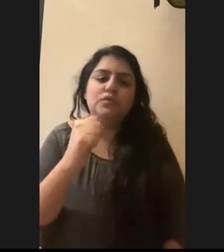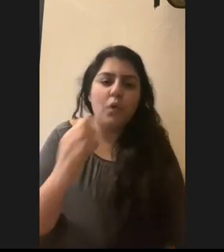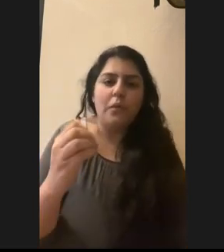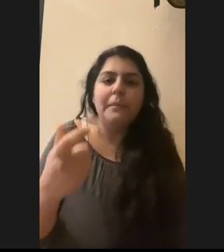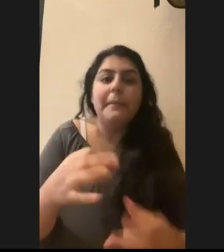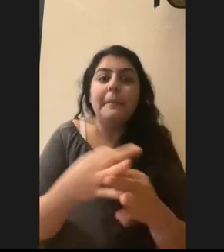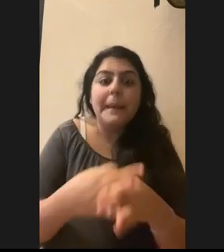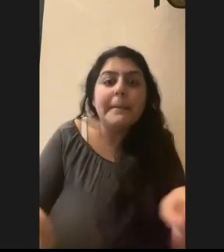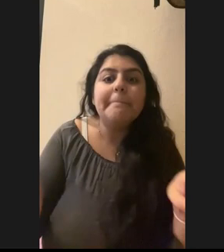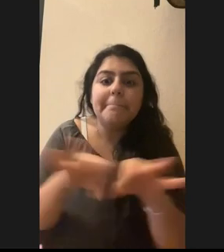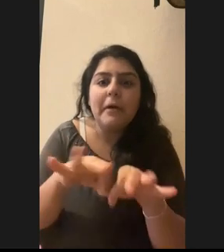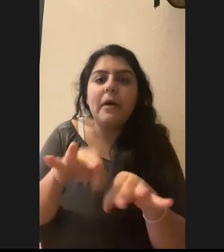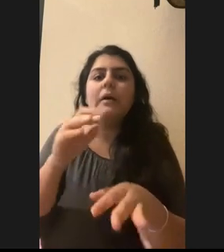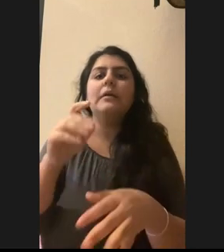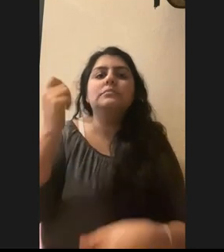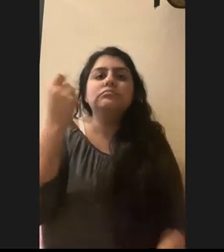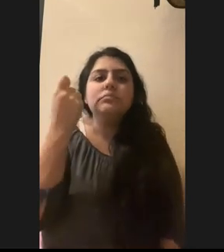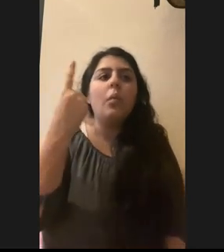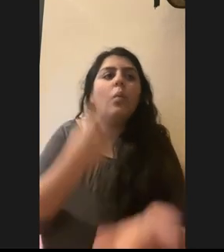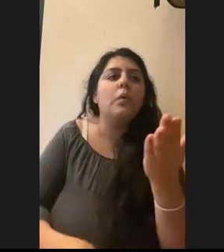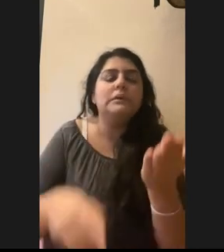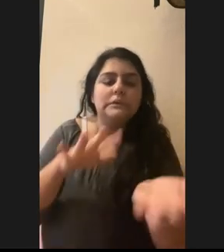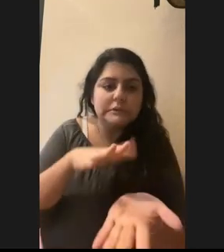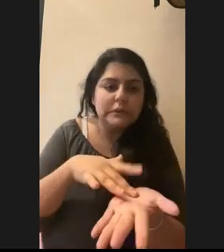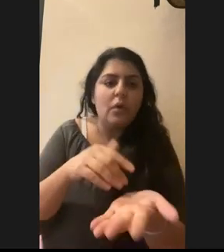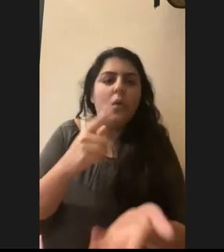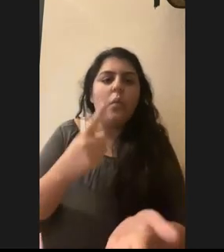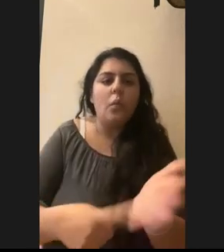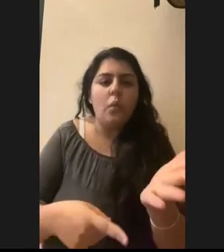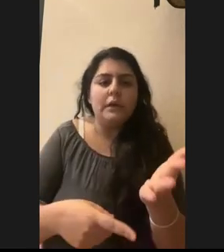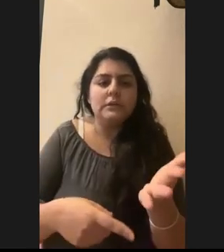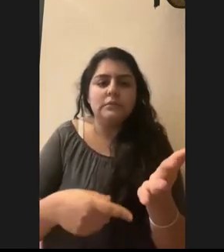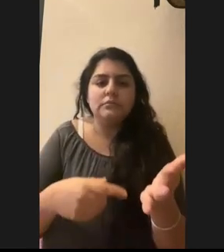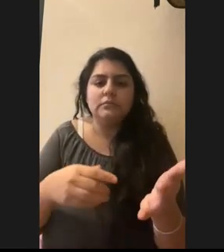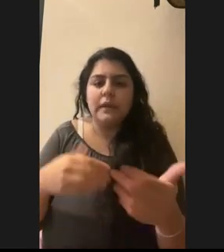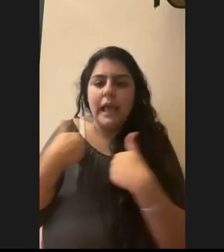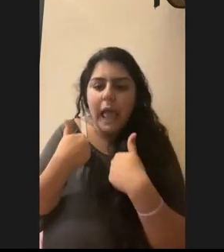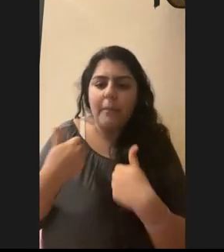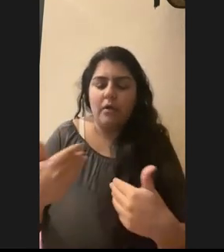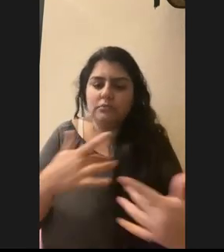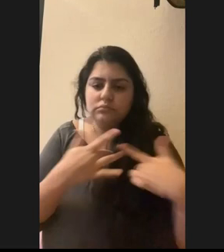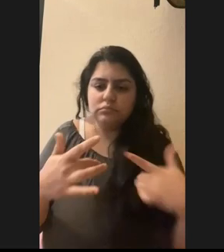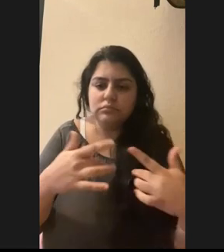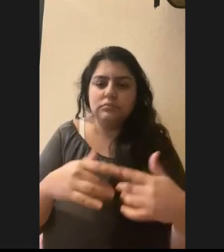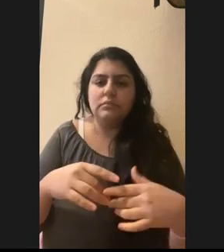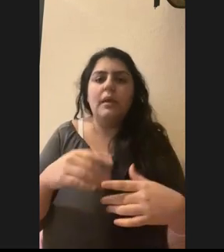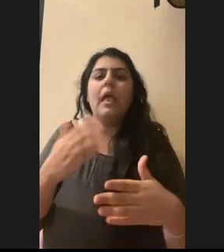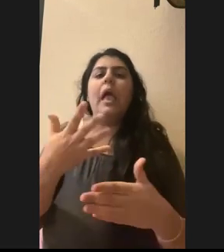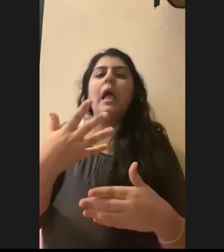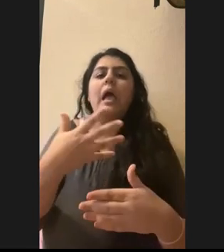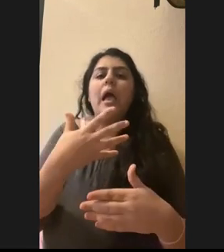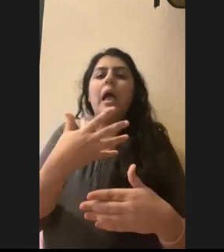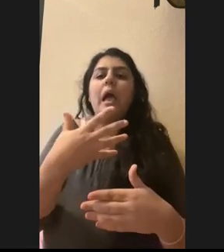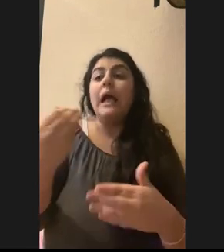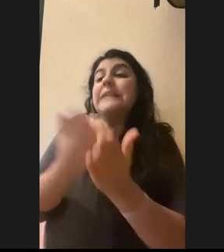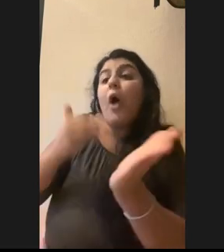studied, endangered species of species of concern usually, but also just common species. We still are missing a lot of knowledge. So,